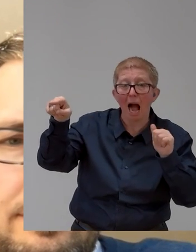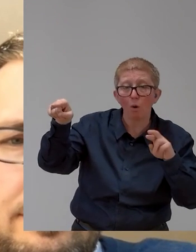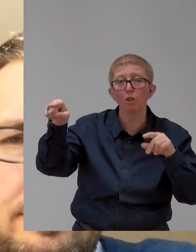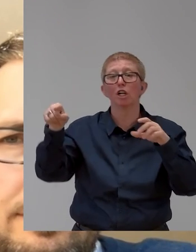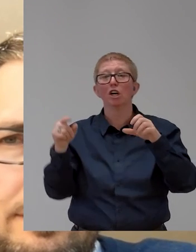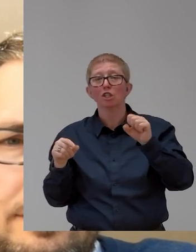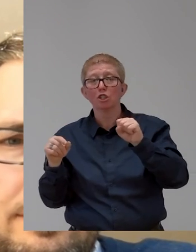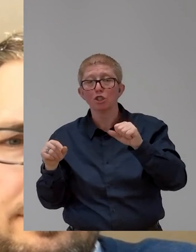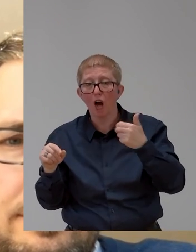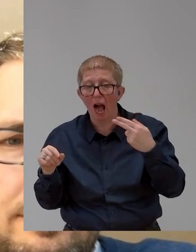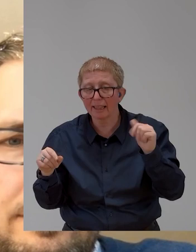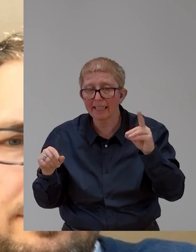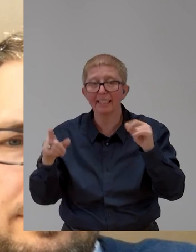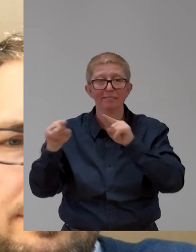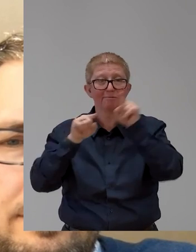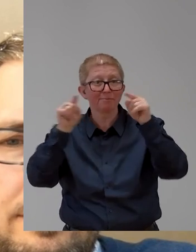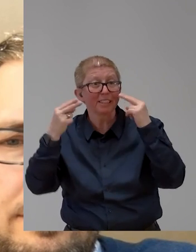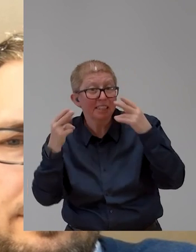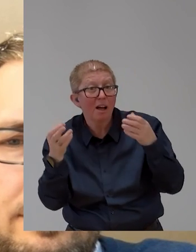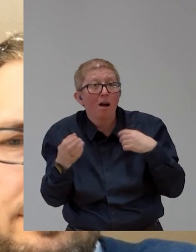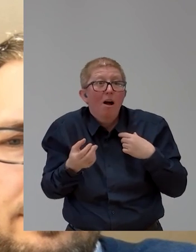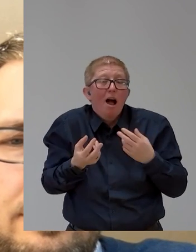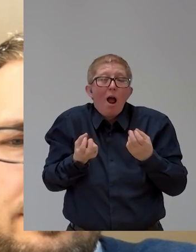and hope we will meet in person anytime soon in better times.